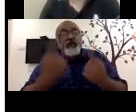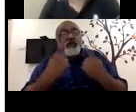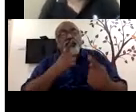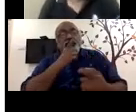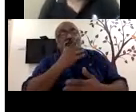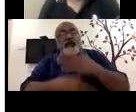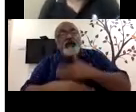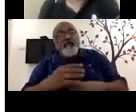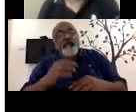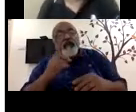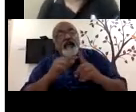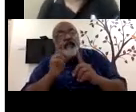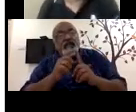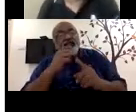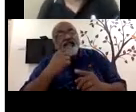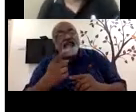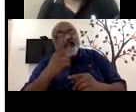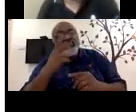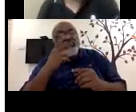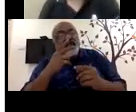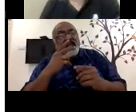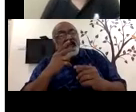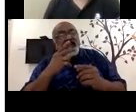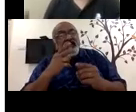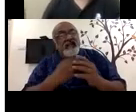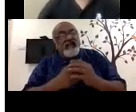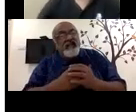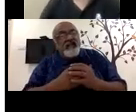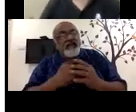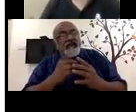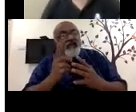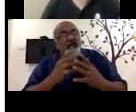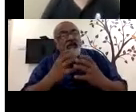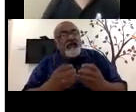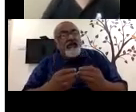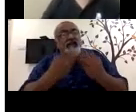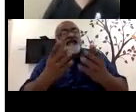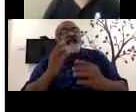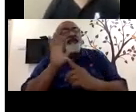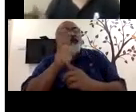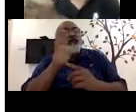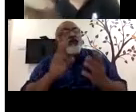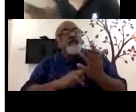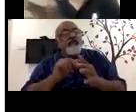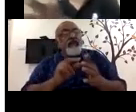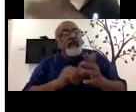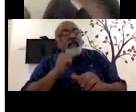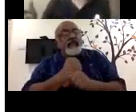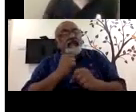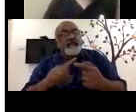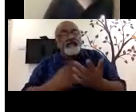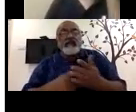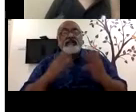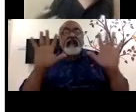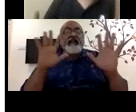company says, with tools, I mean, if I want to show it to a manager, so I need to at least have 10 profiles, but